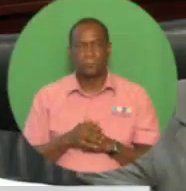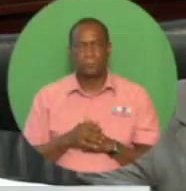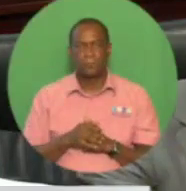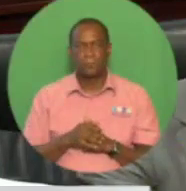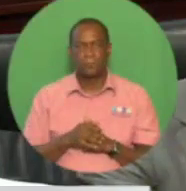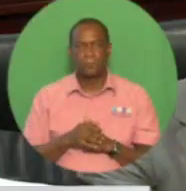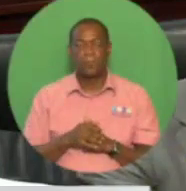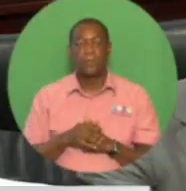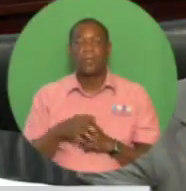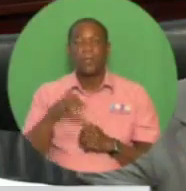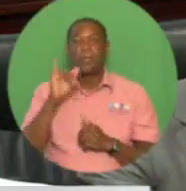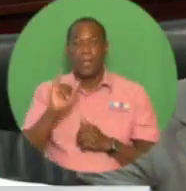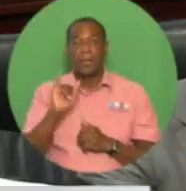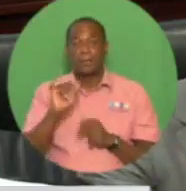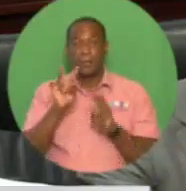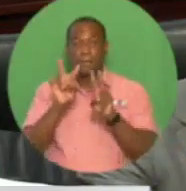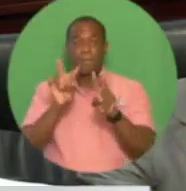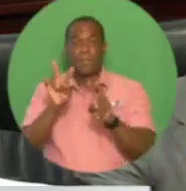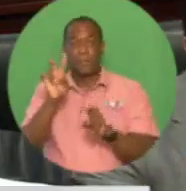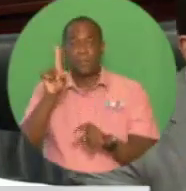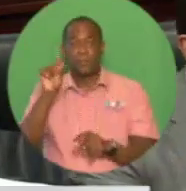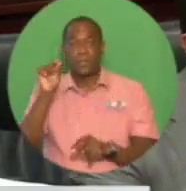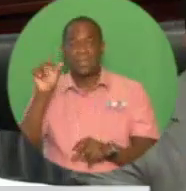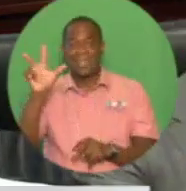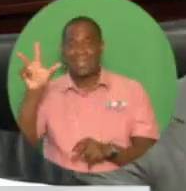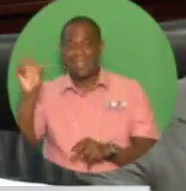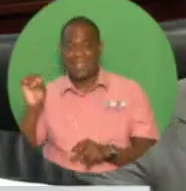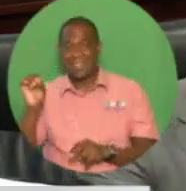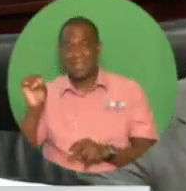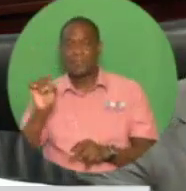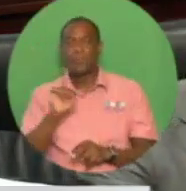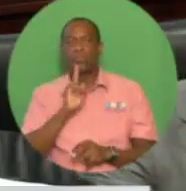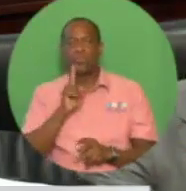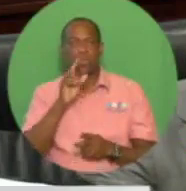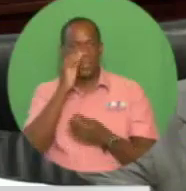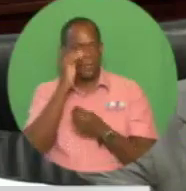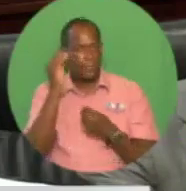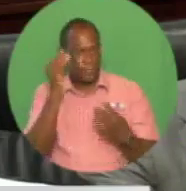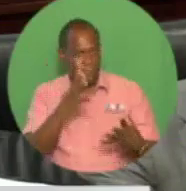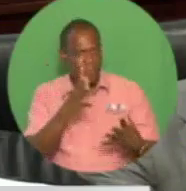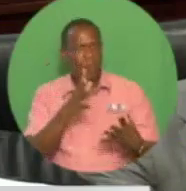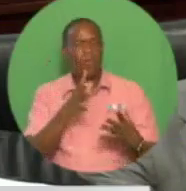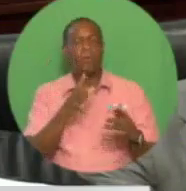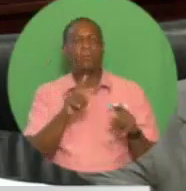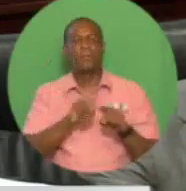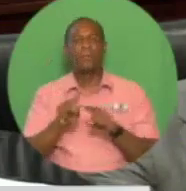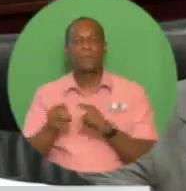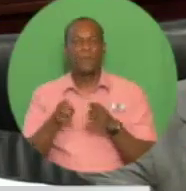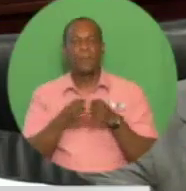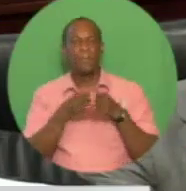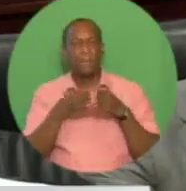economic policy in nine areas, and we are actively pursuing policy reforms for, one,